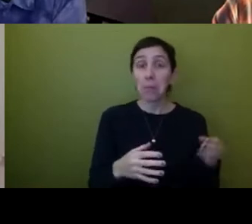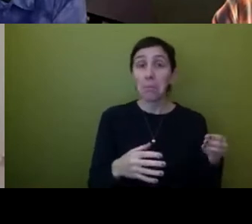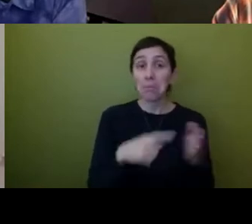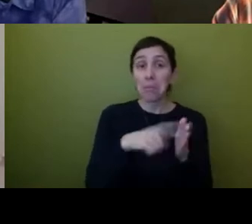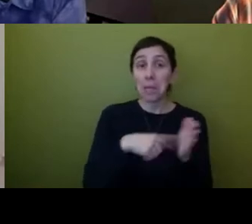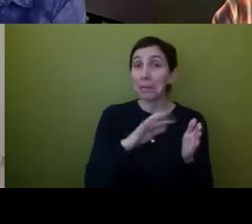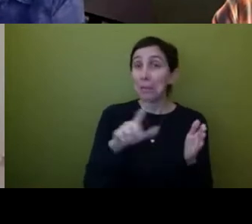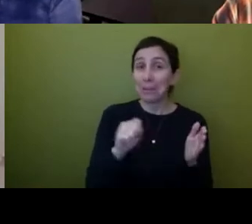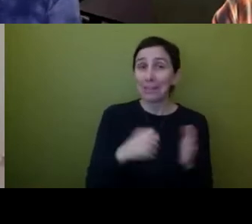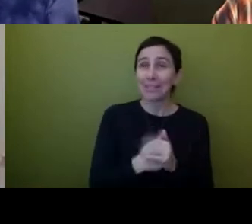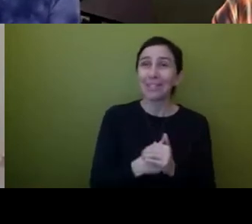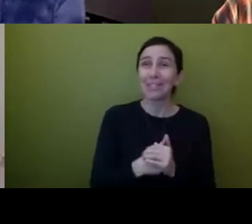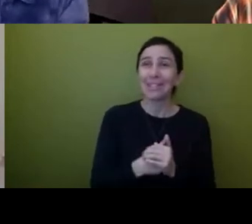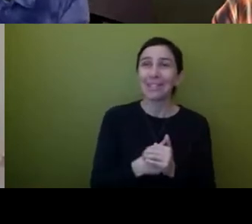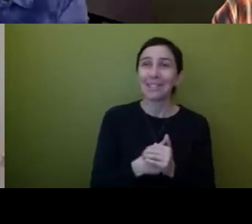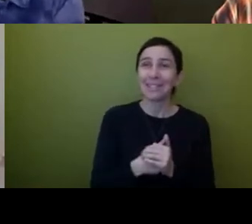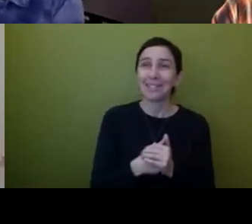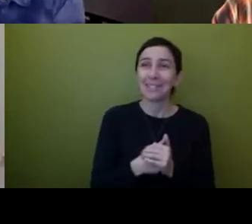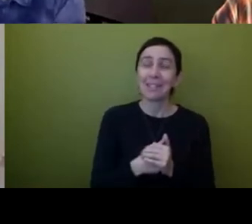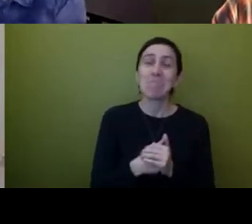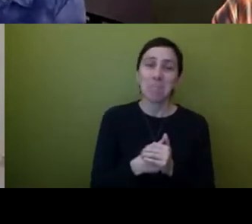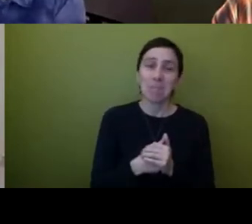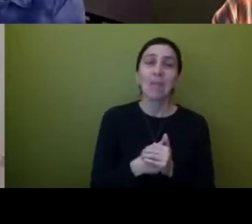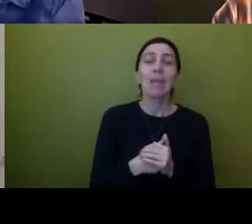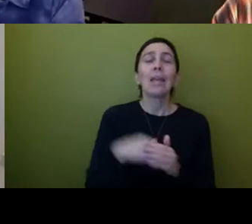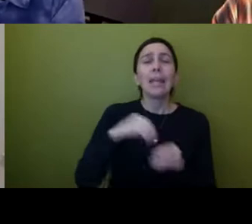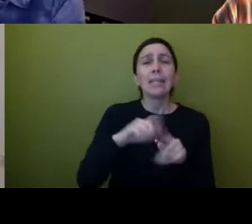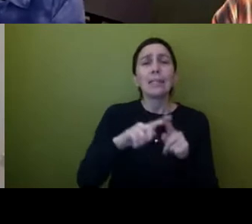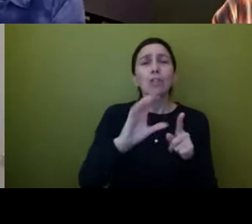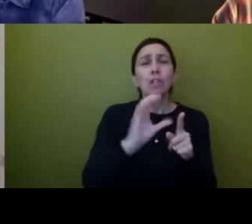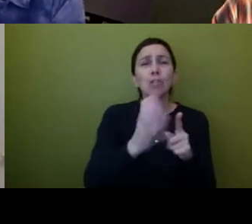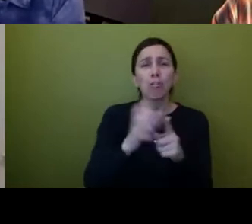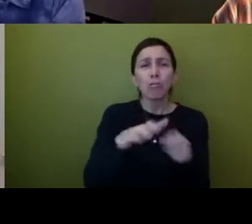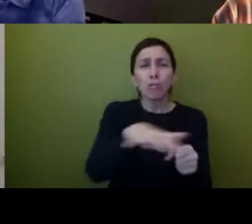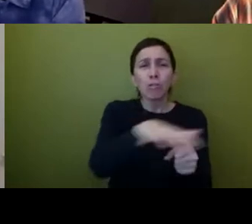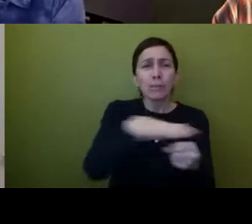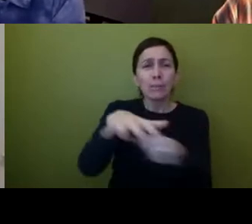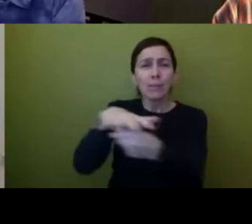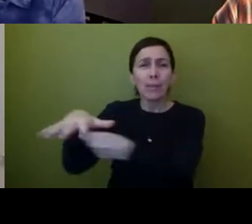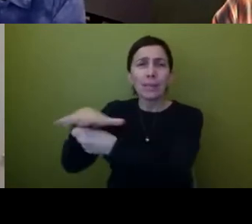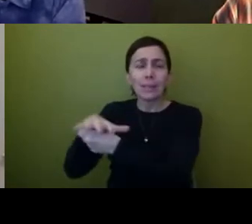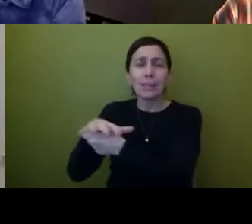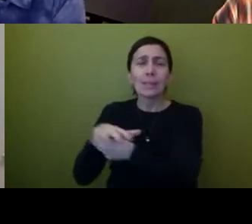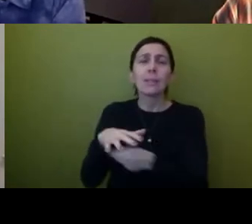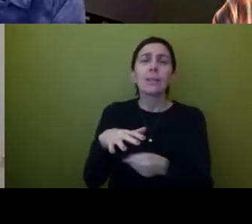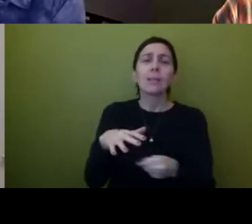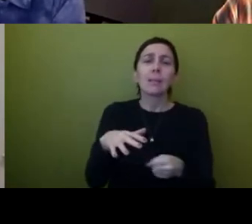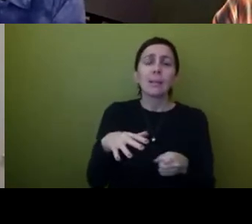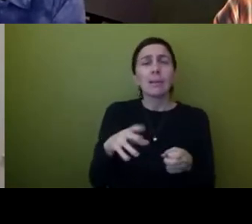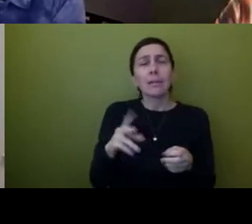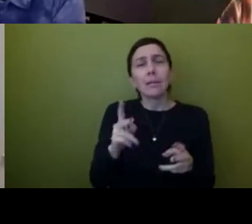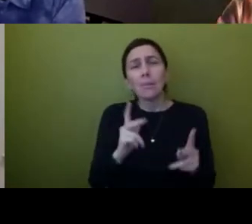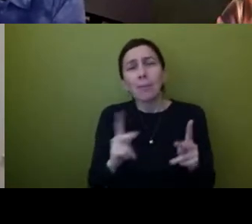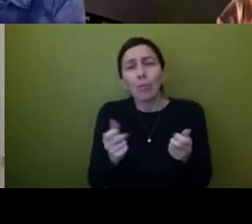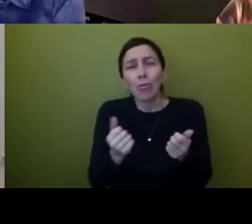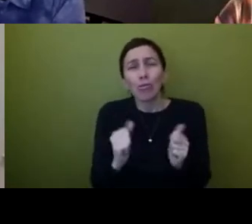you know and especially in cultural spaces i think there's an attempt to sort of be diversity and